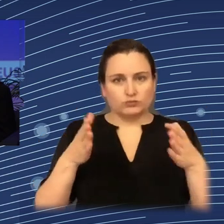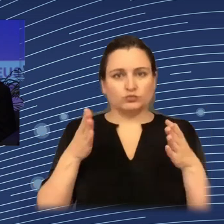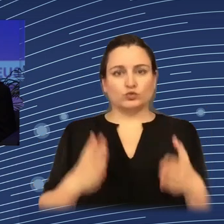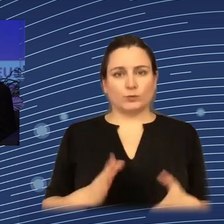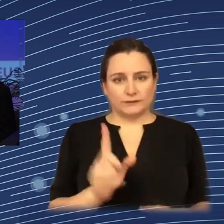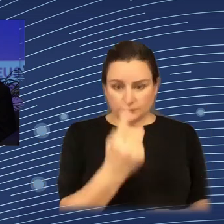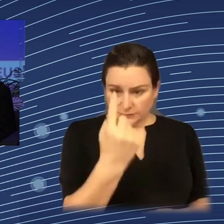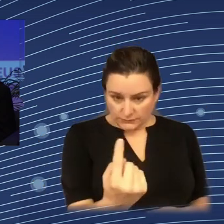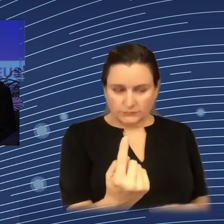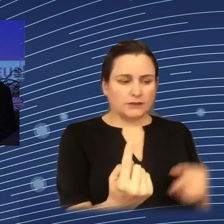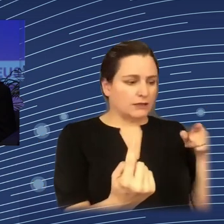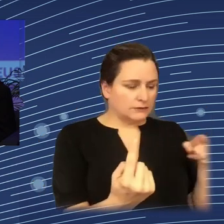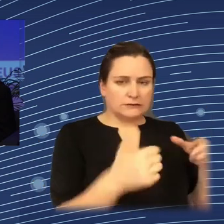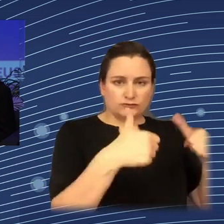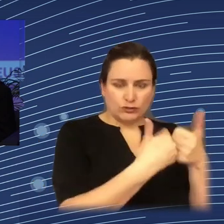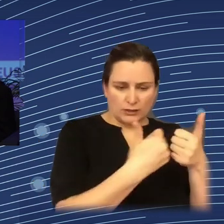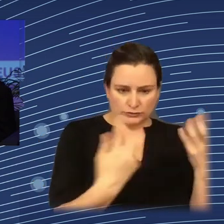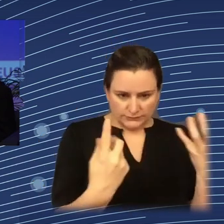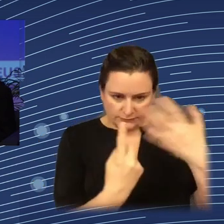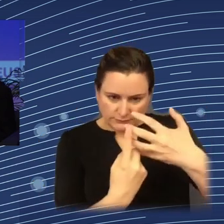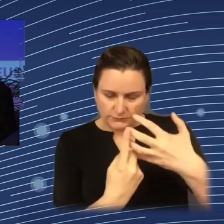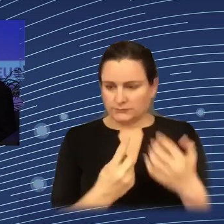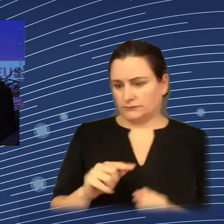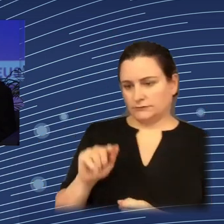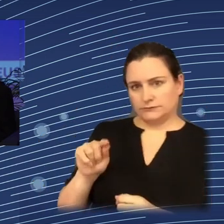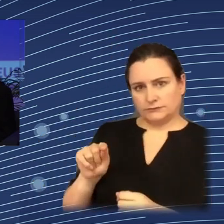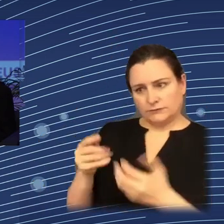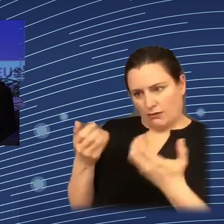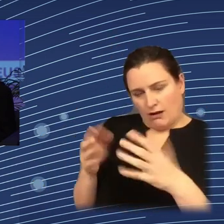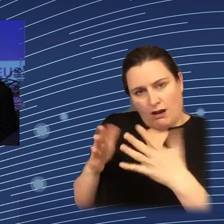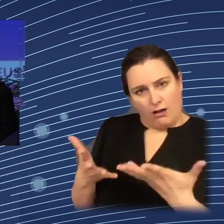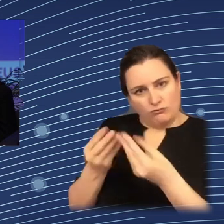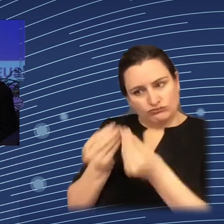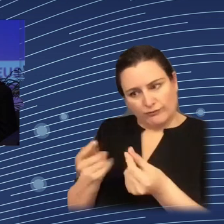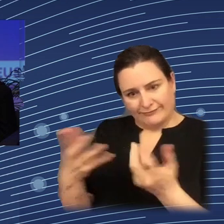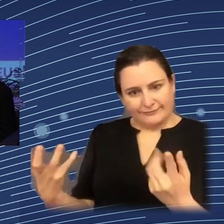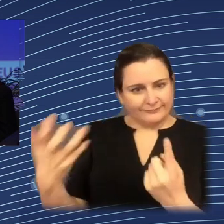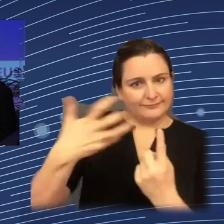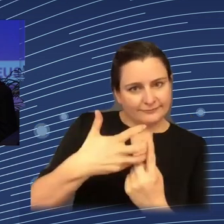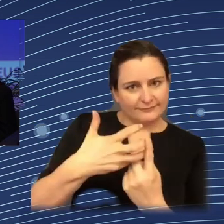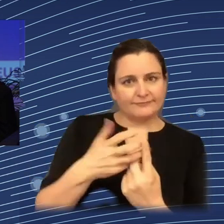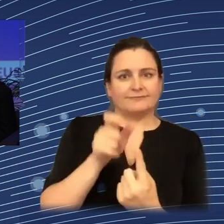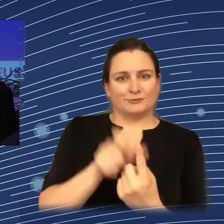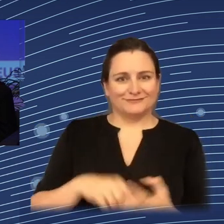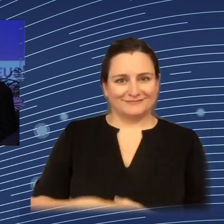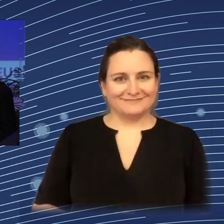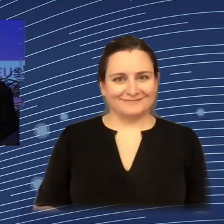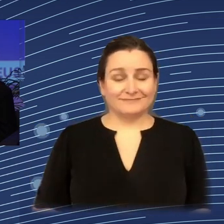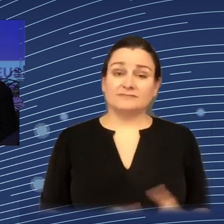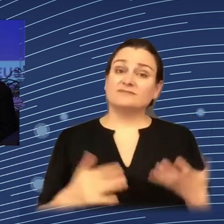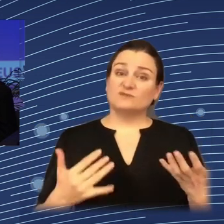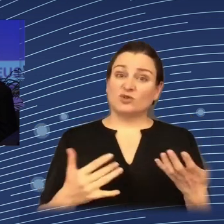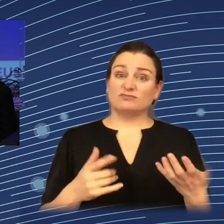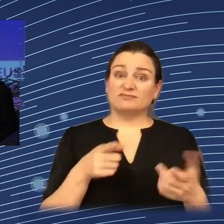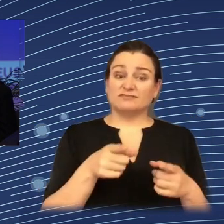of our challenges from the needs and the values of people, of the people that are going to benefit from the solution that